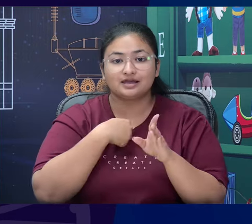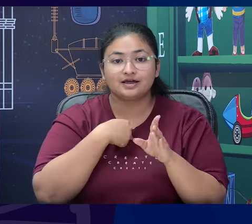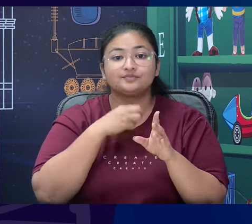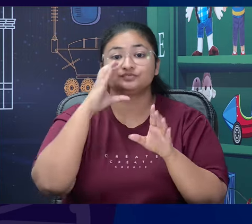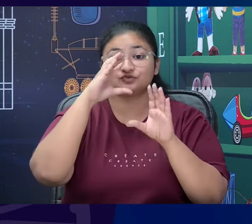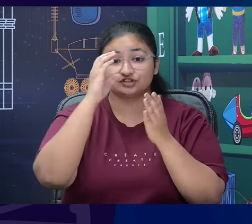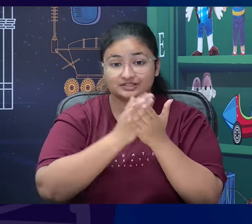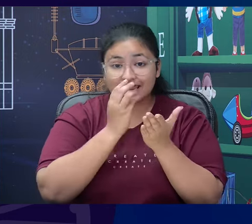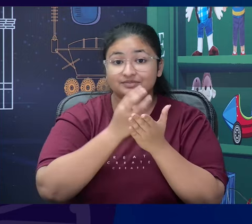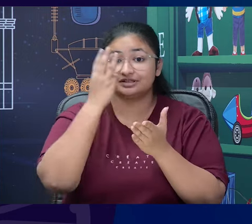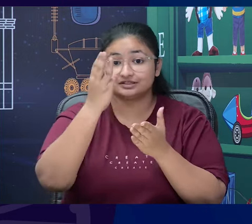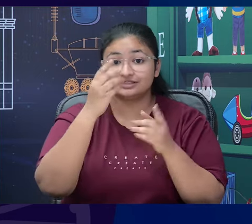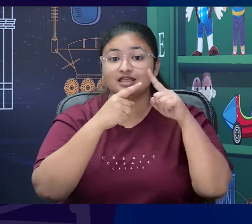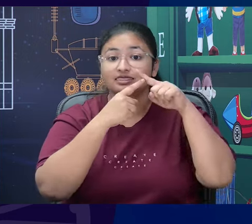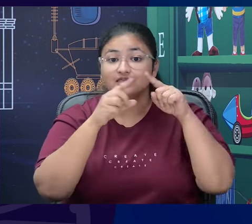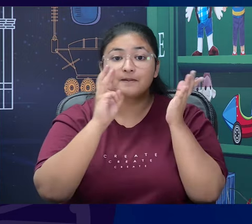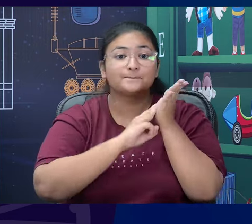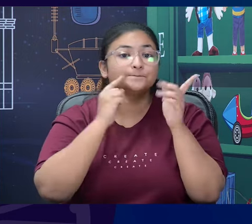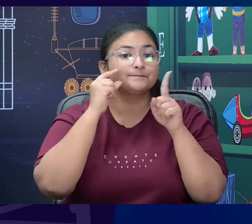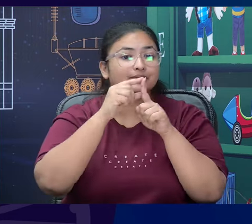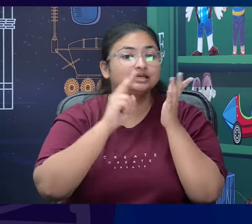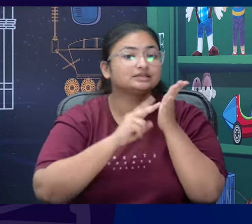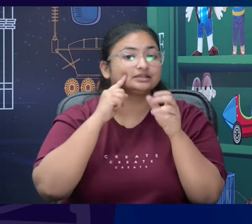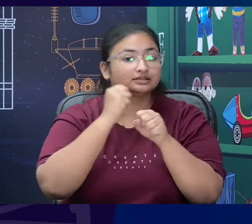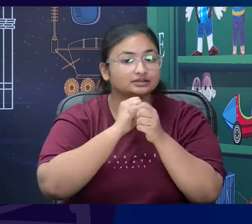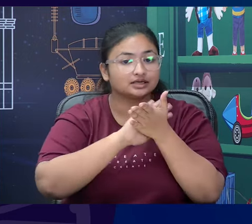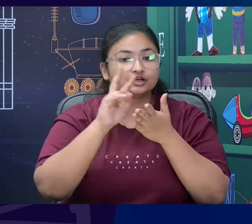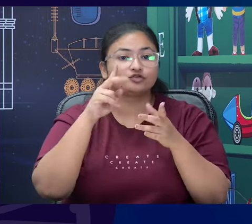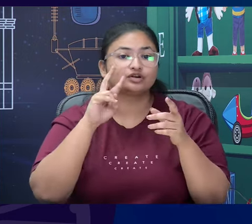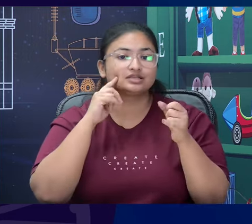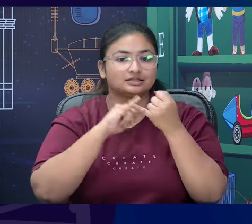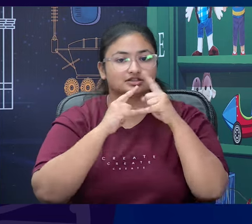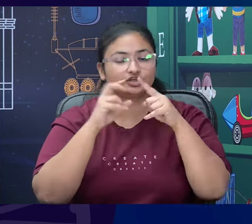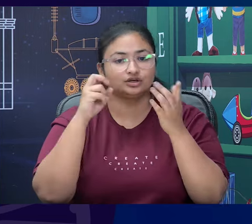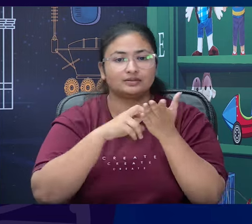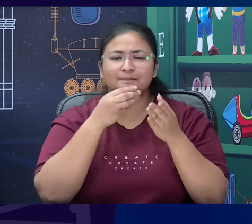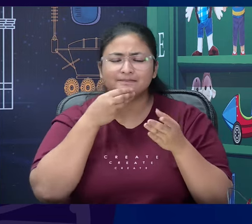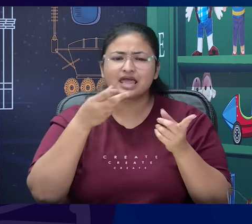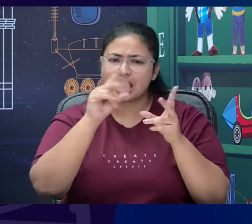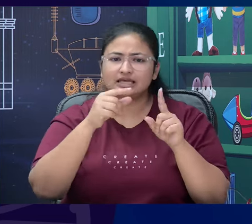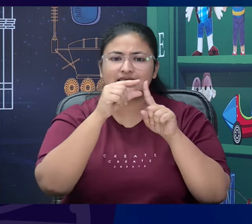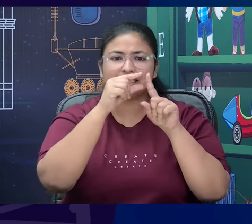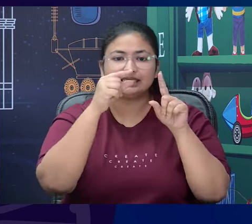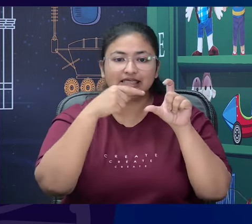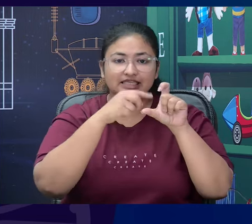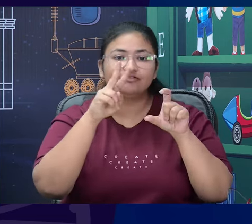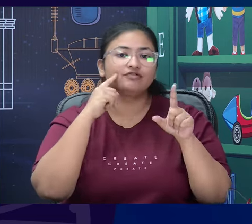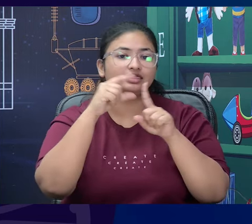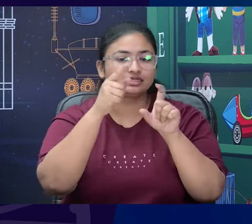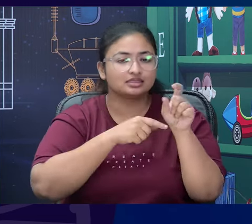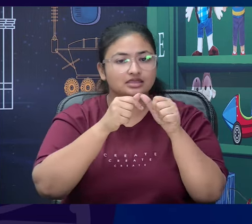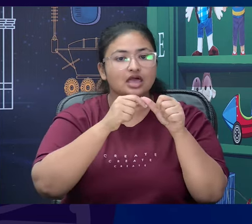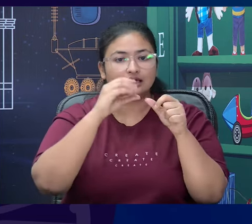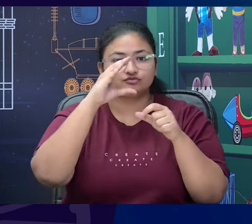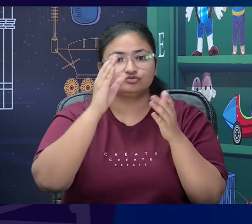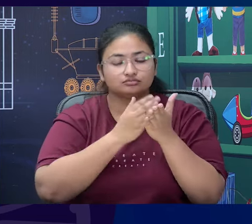3 and that was the Midnight Visitor. And please keep on watching Evidya channels because we have a lot of programs for